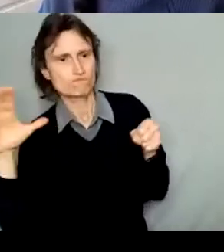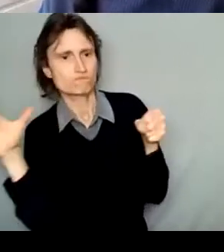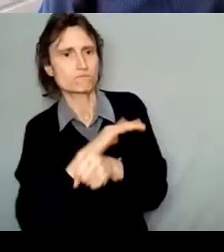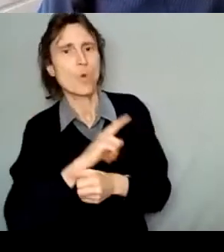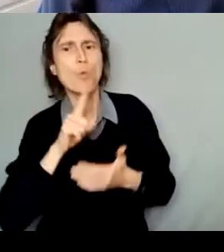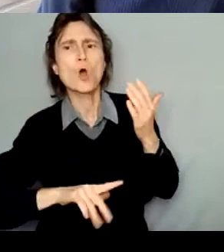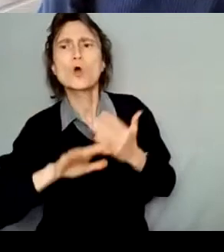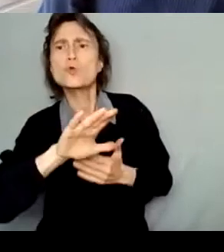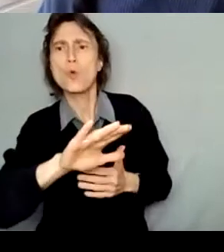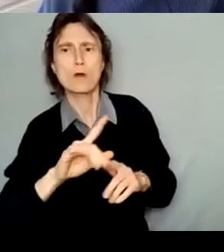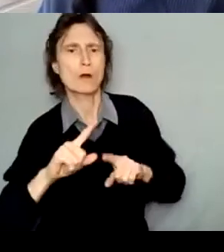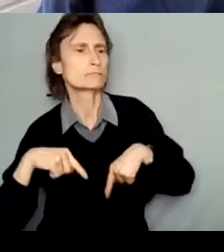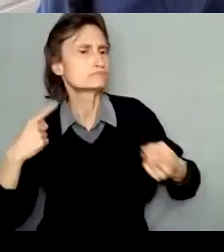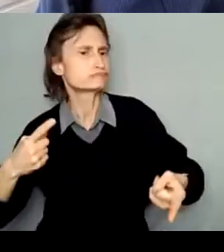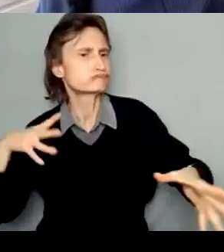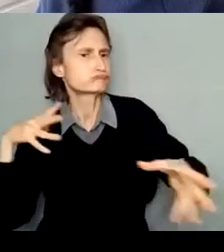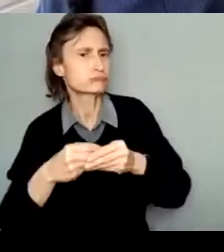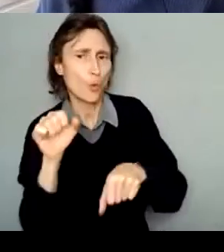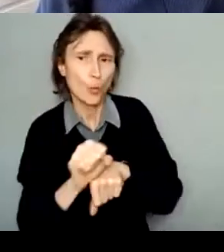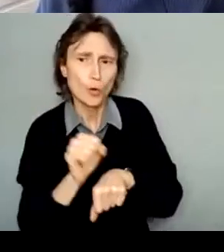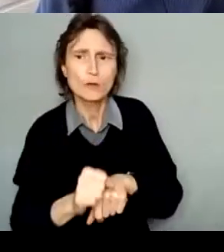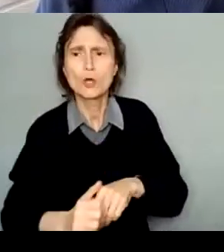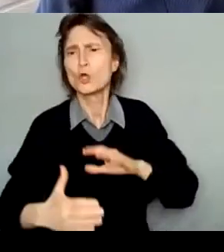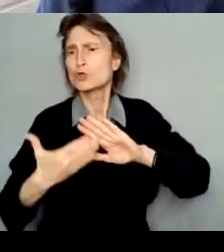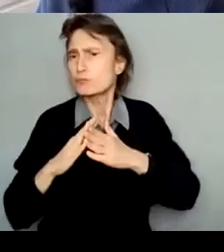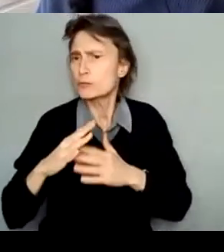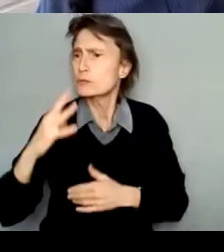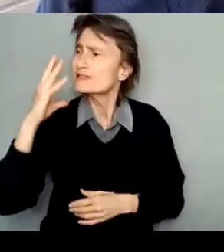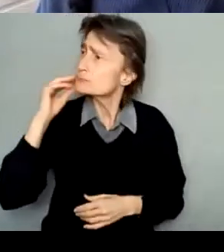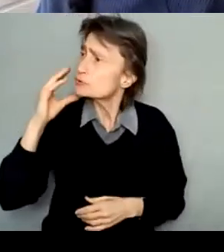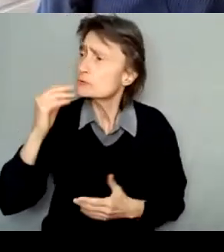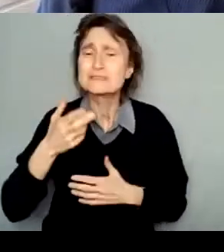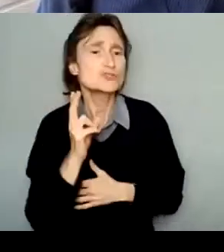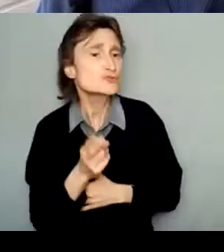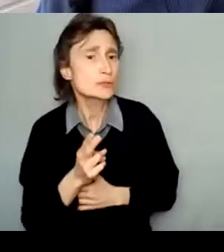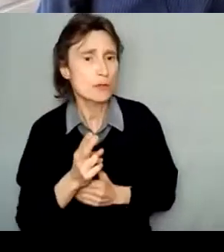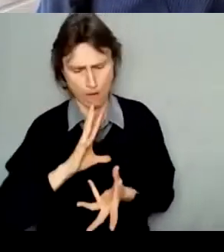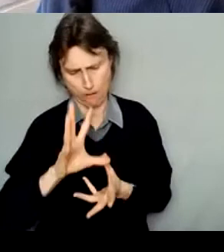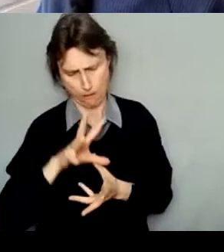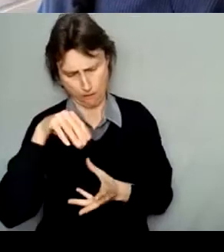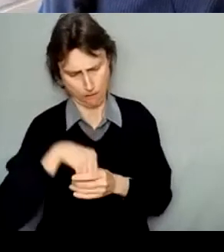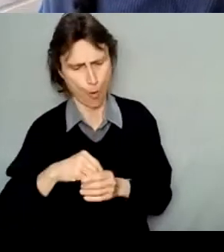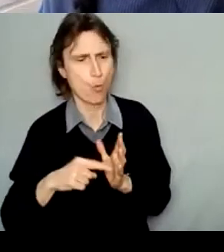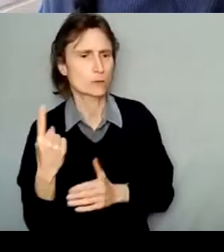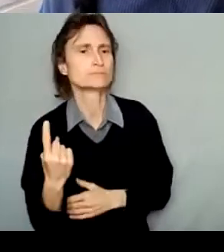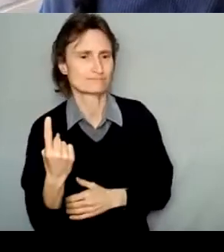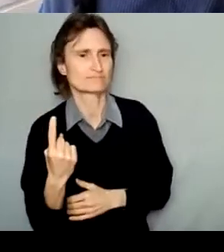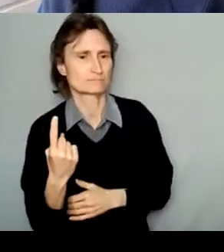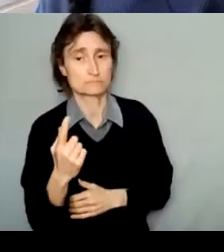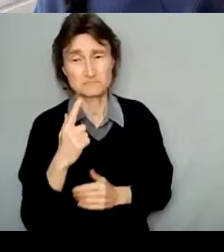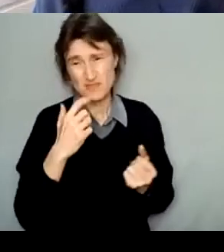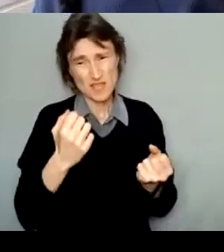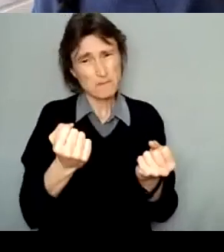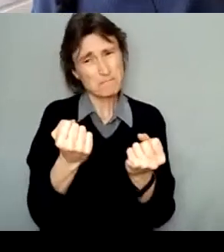artistic practice, communities, experience, and history. There are many formats and some may be discipline